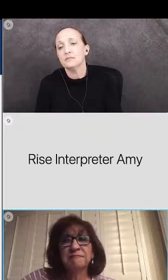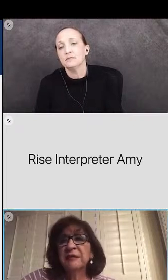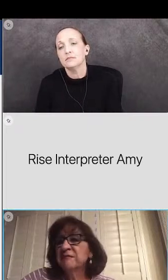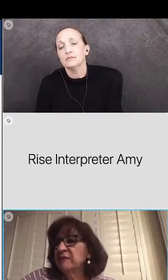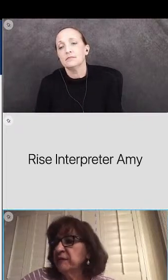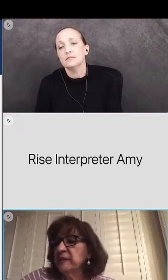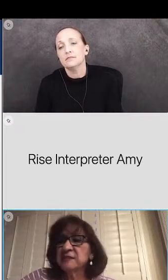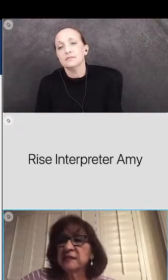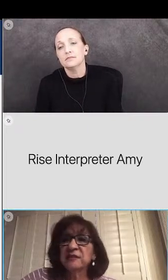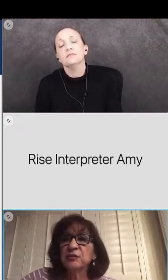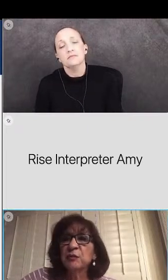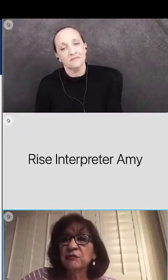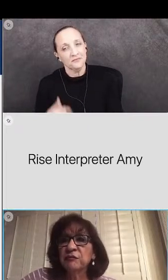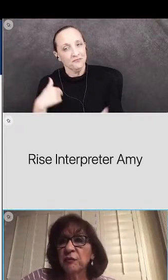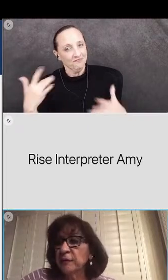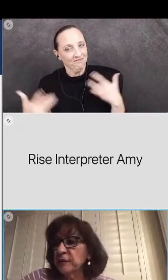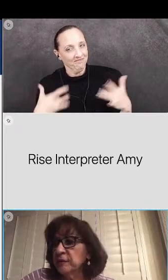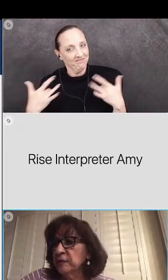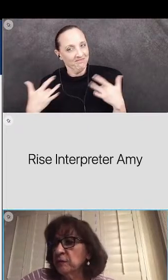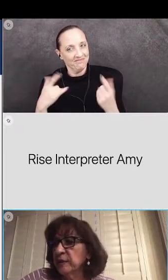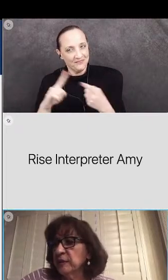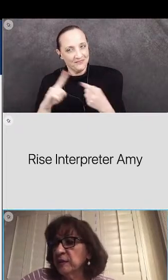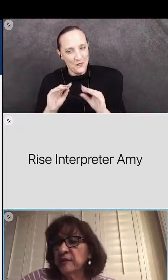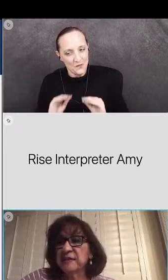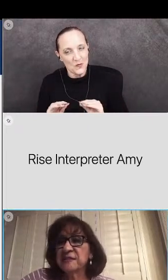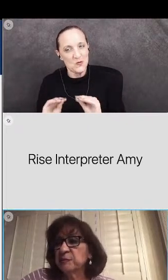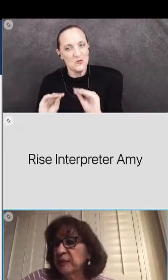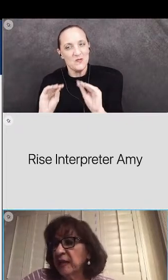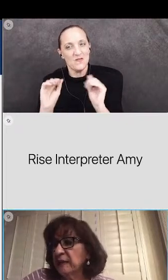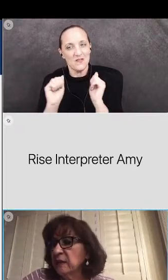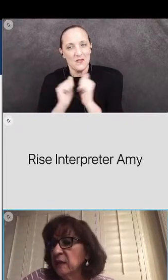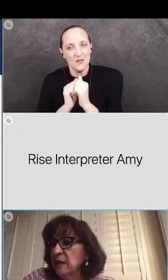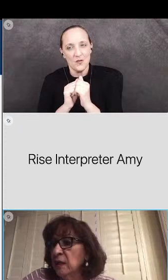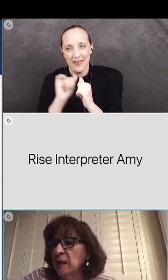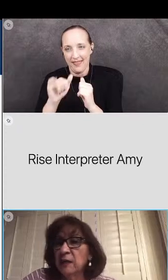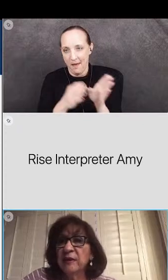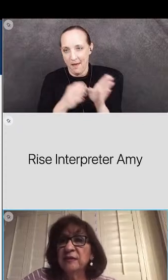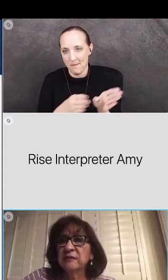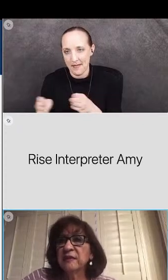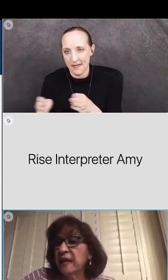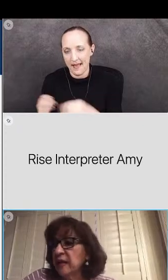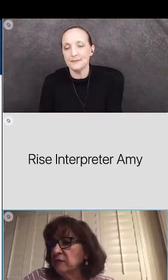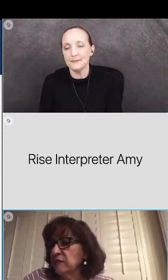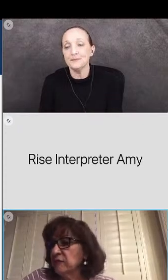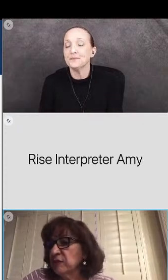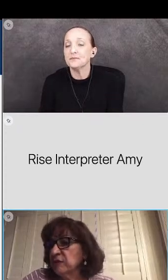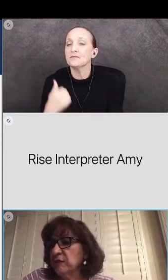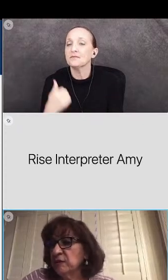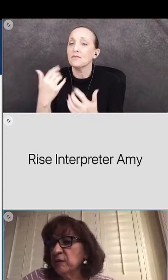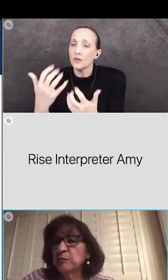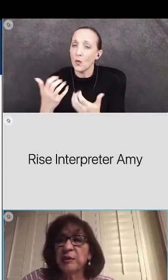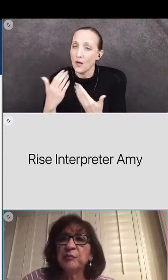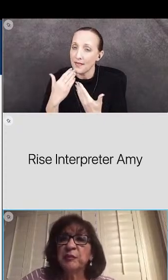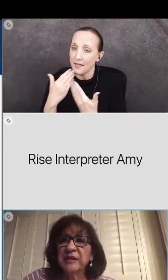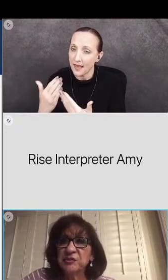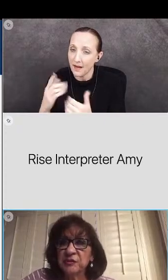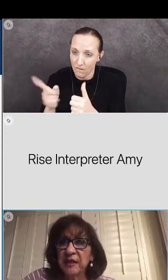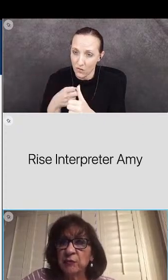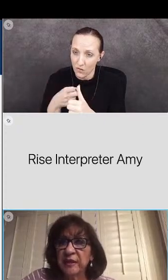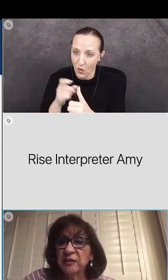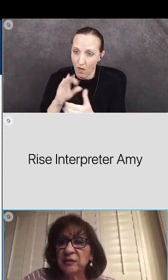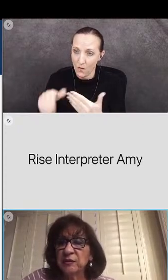um very excited to move forward with with this plan i want to thank first of all you know the